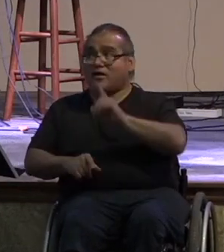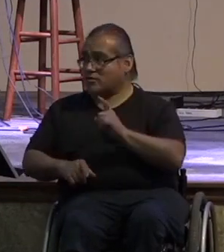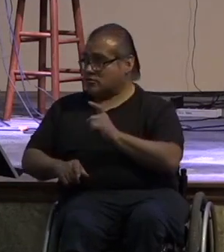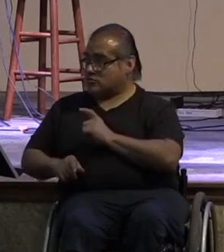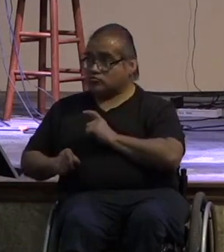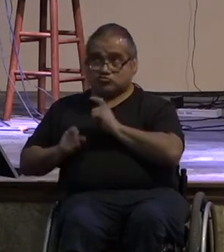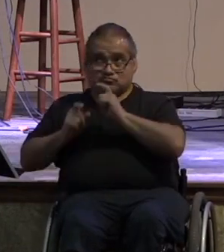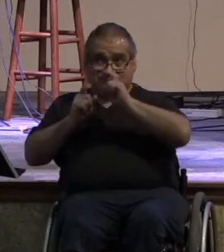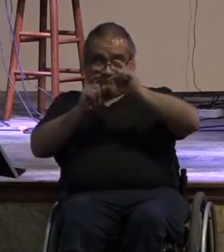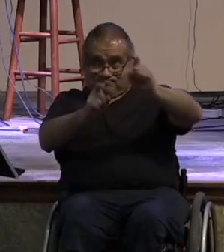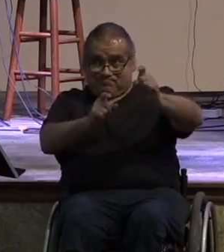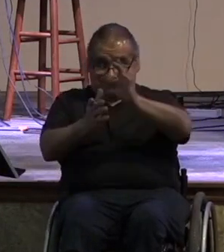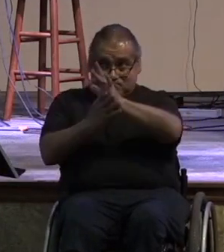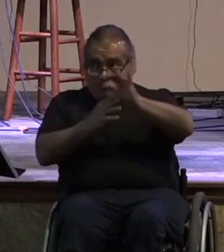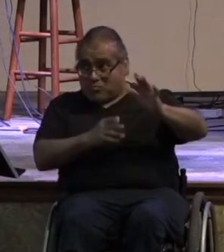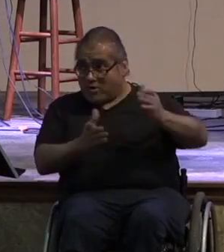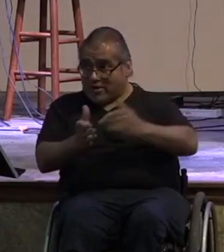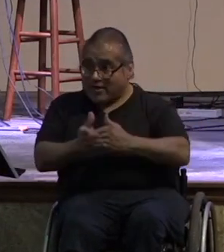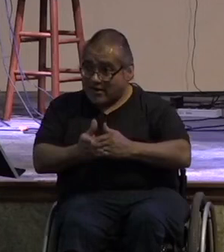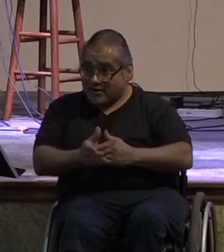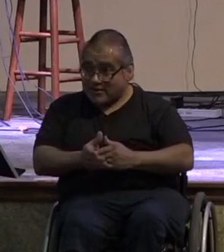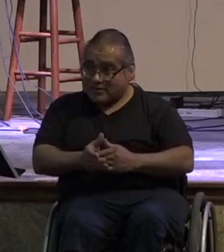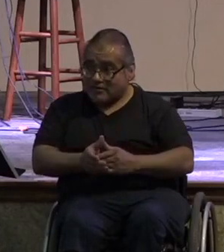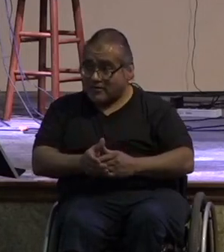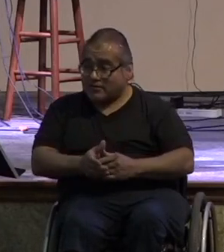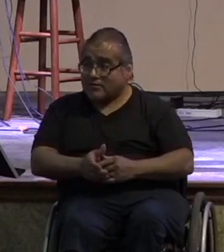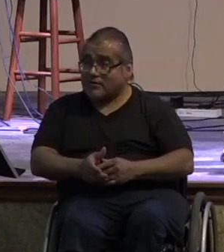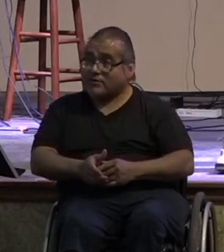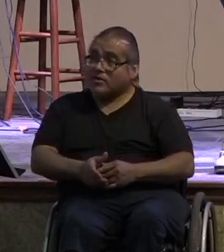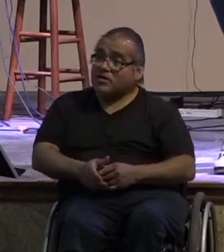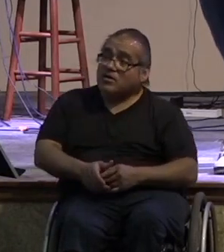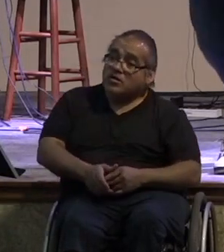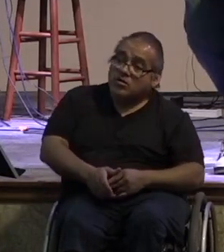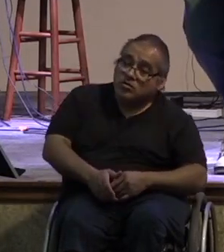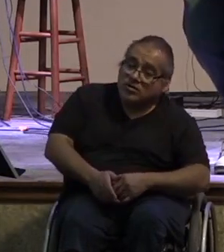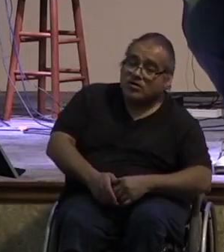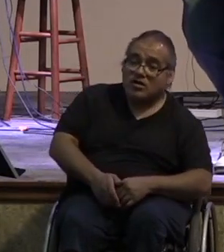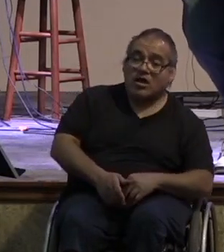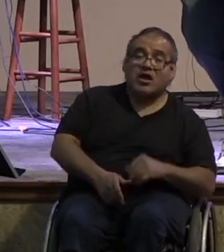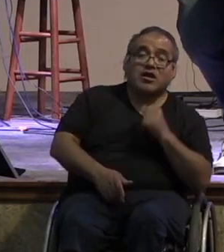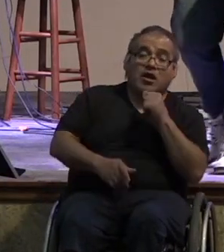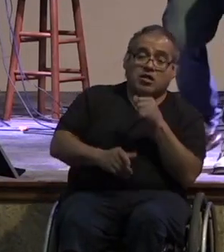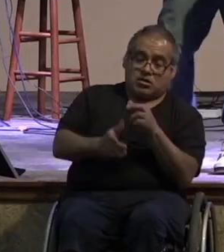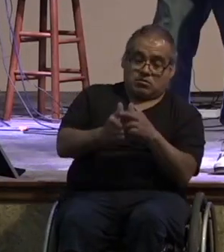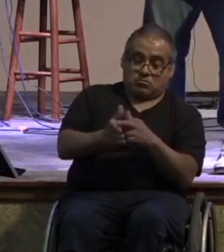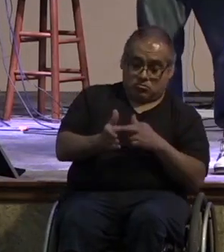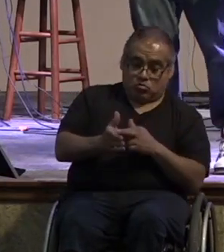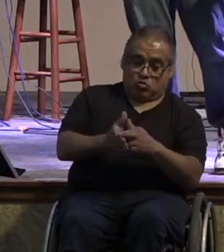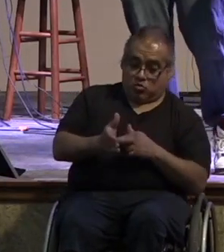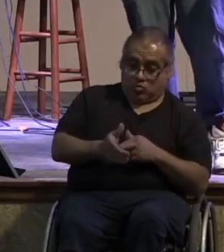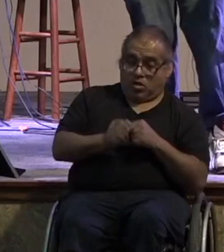well so god gives us principles not to he gives us principles to live by not rules to follow amen